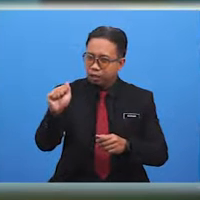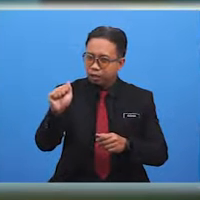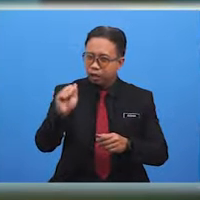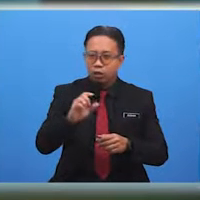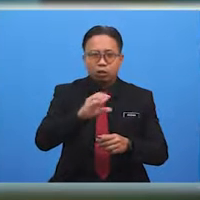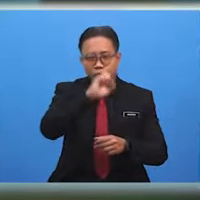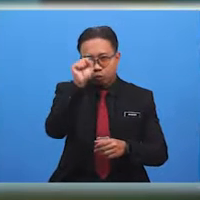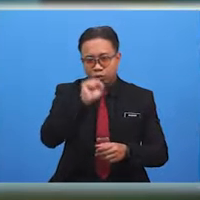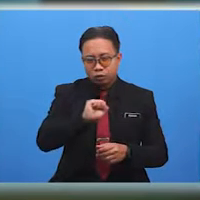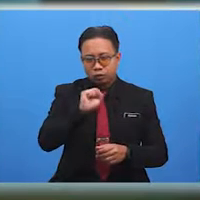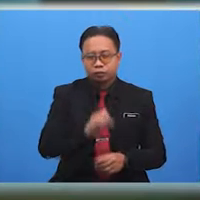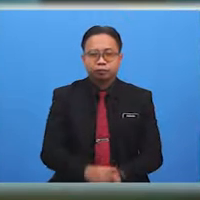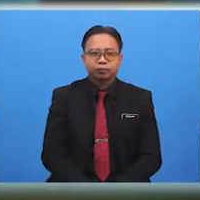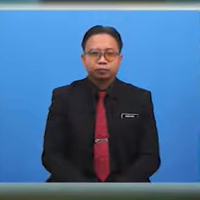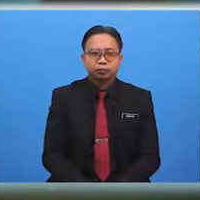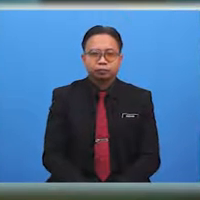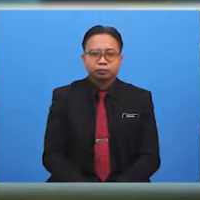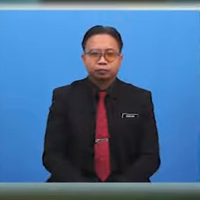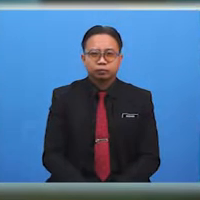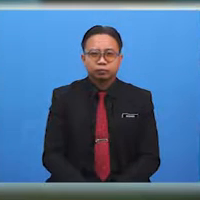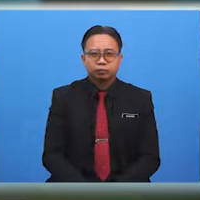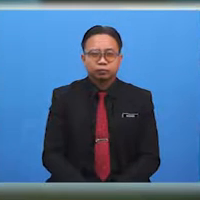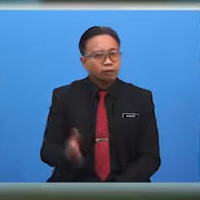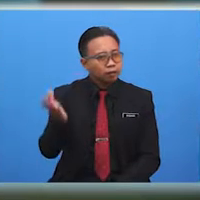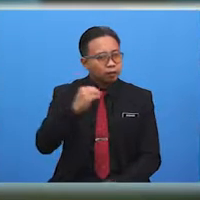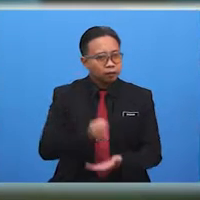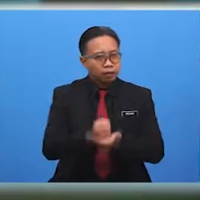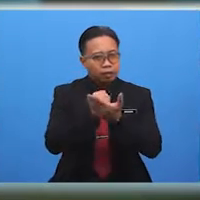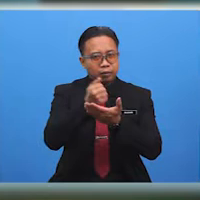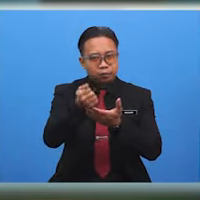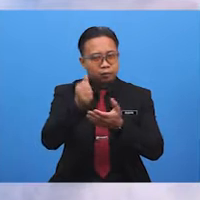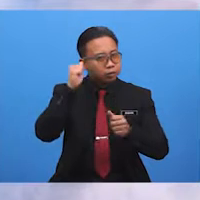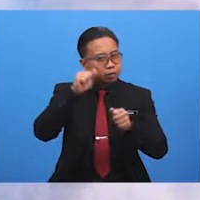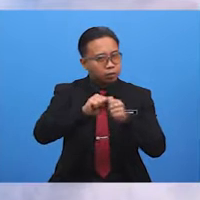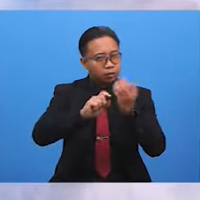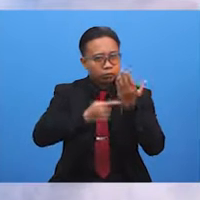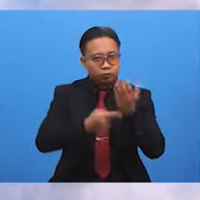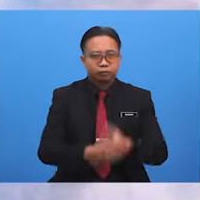They sound familiar, right? Let me help you recall them.